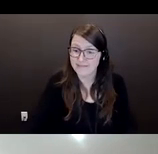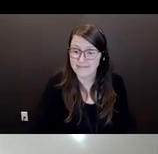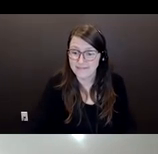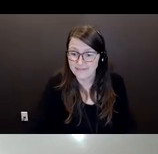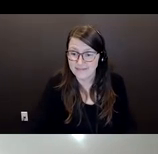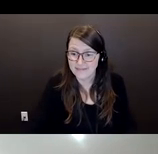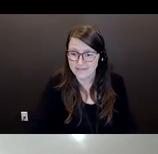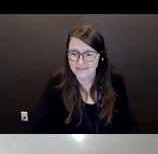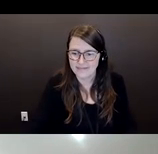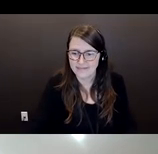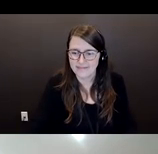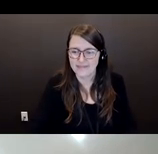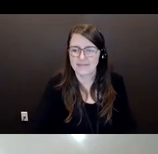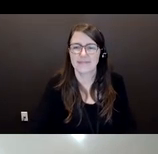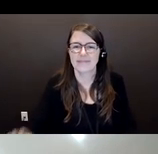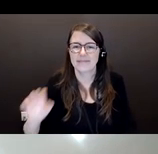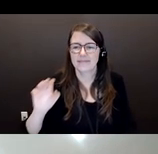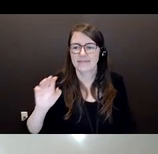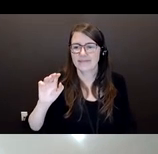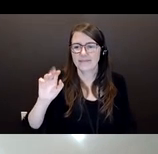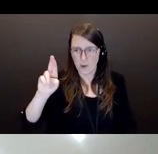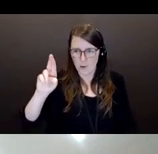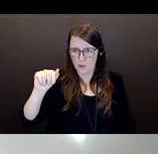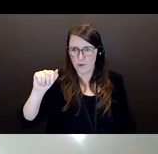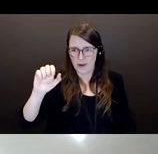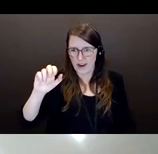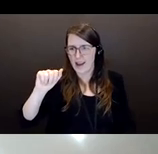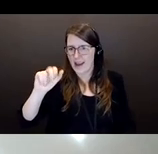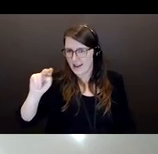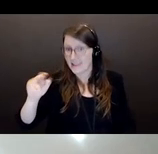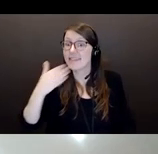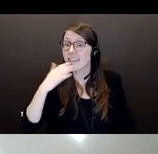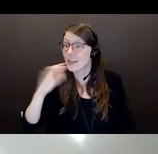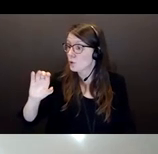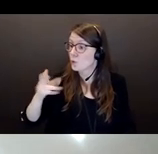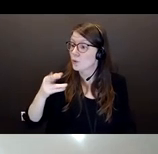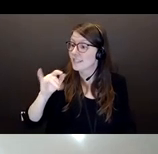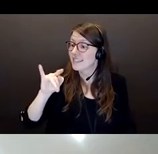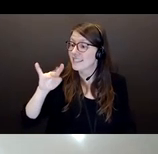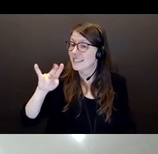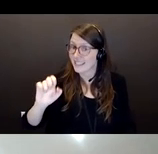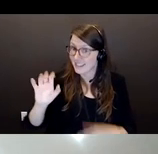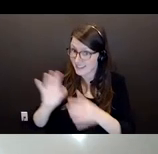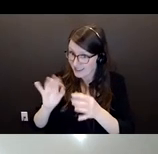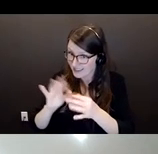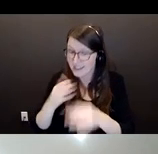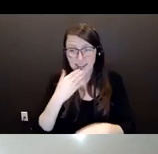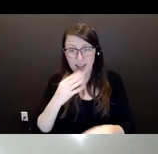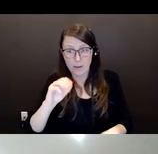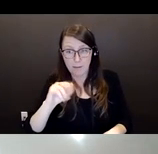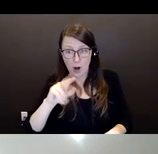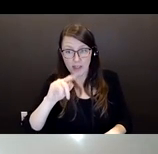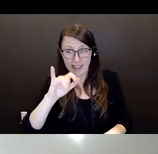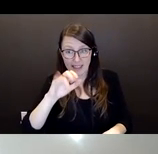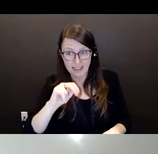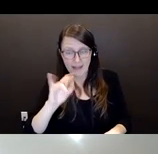Thank you, Martin. Um, thank you so much, Christine, for, for sharing that information. It really does give us a a good sense of who Ethel was